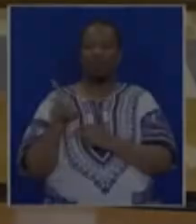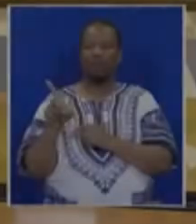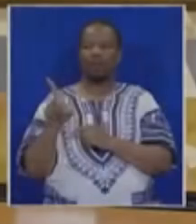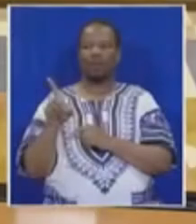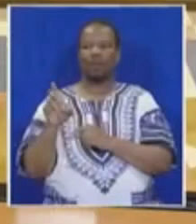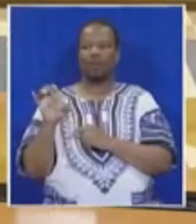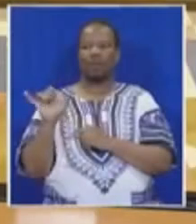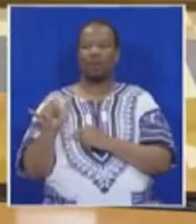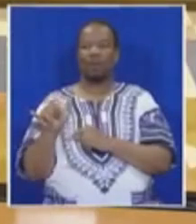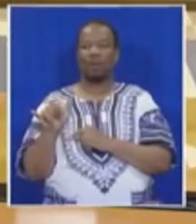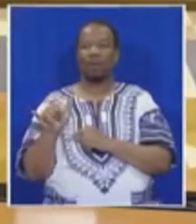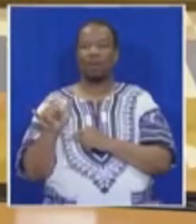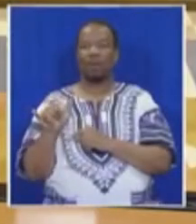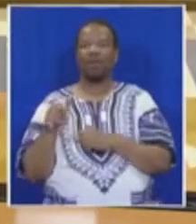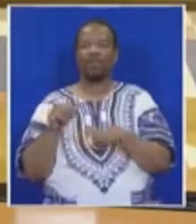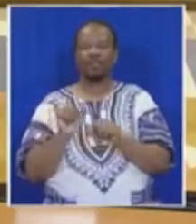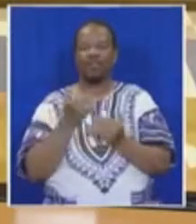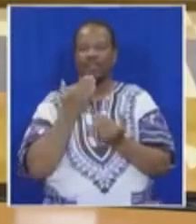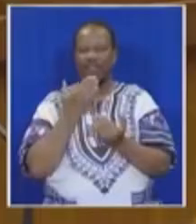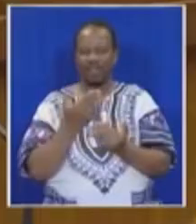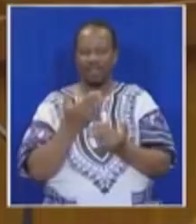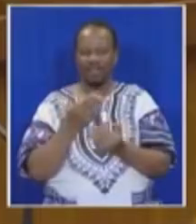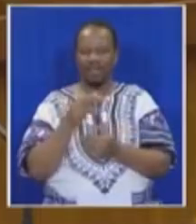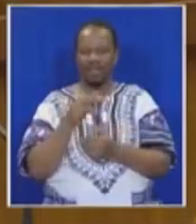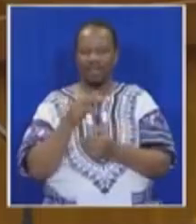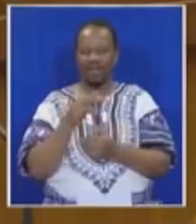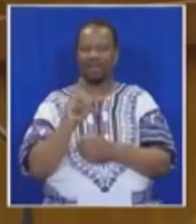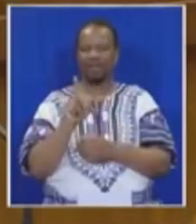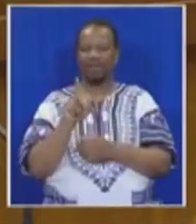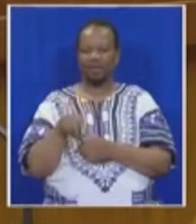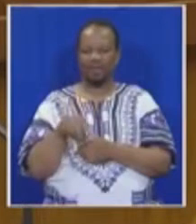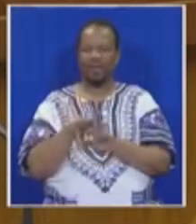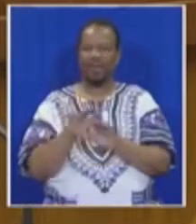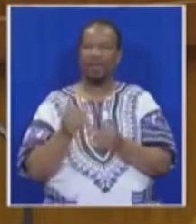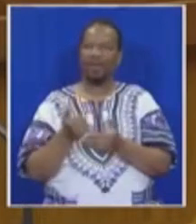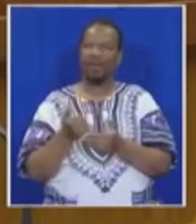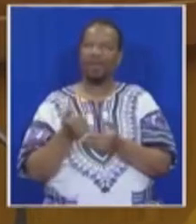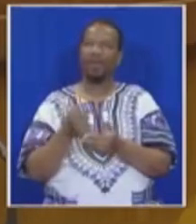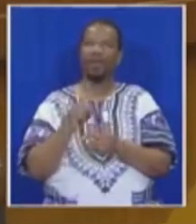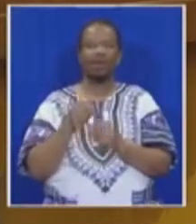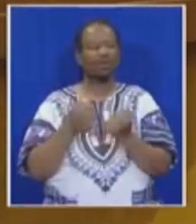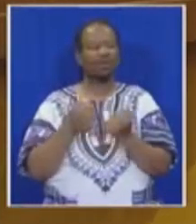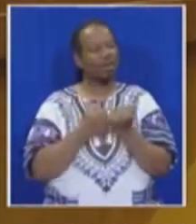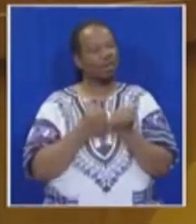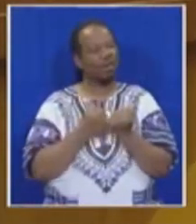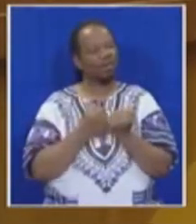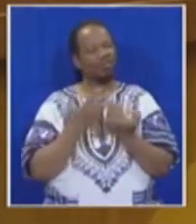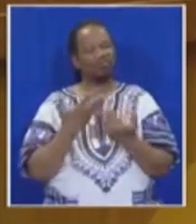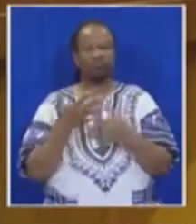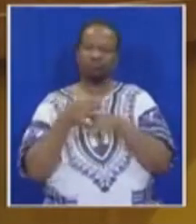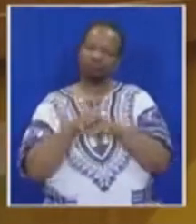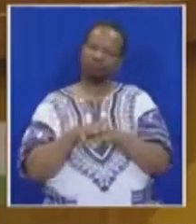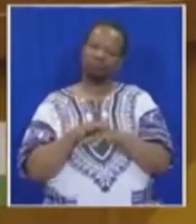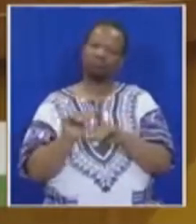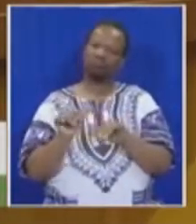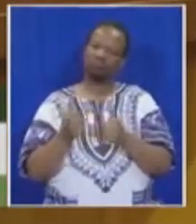Thank you, Chair. The NDP, which the ACDP supported, includes activities for creating an integrated and inclusive